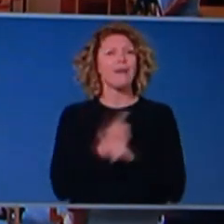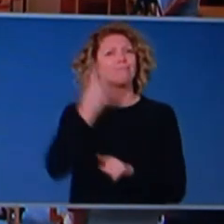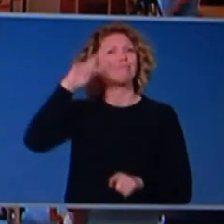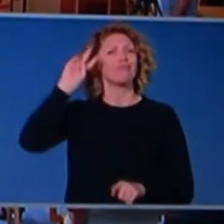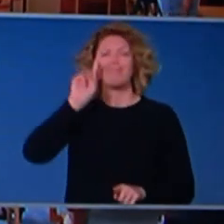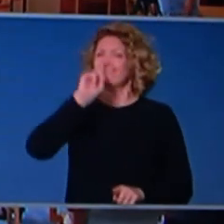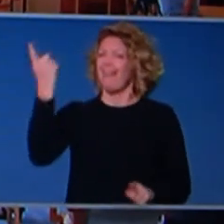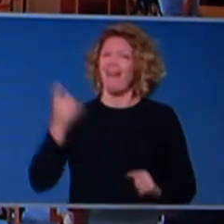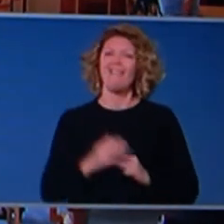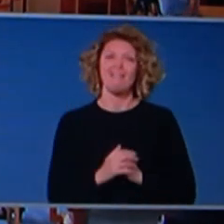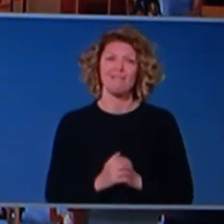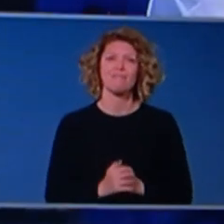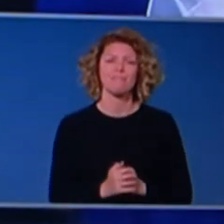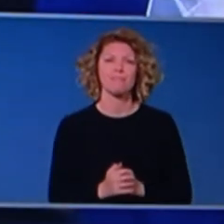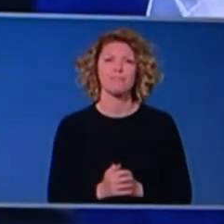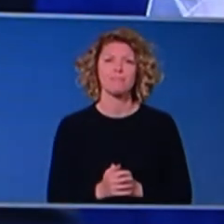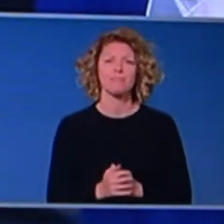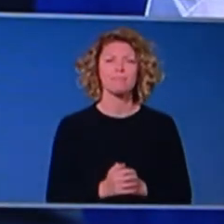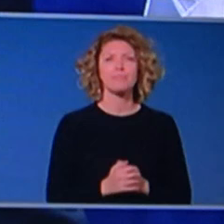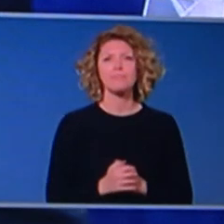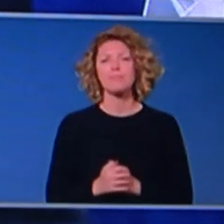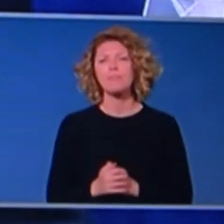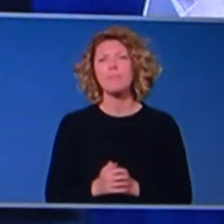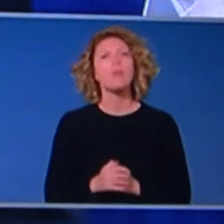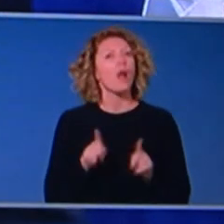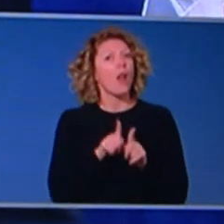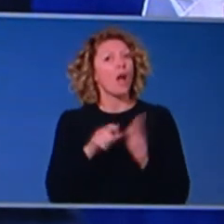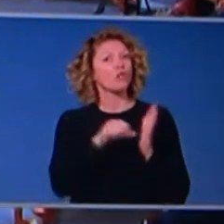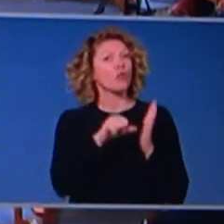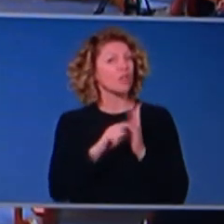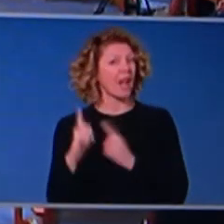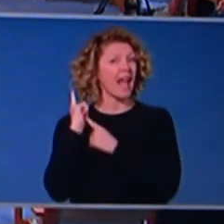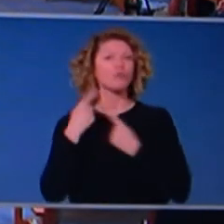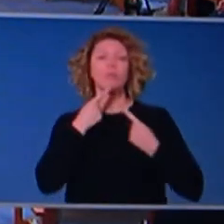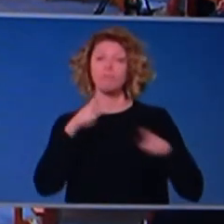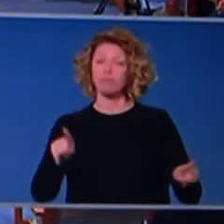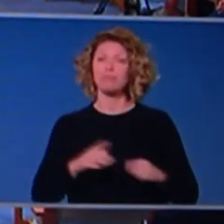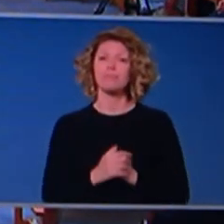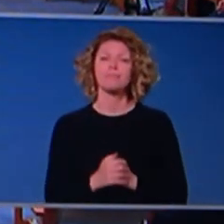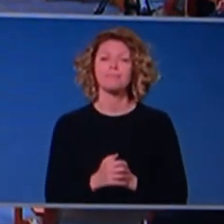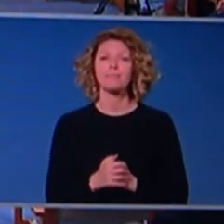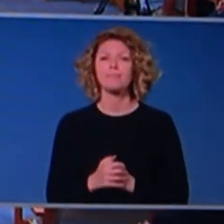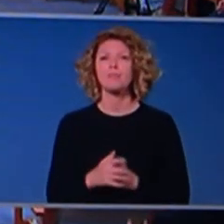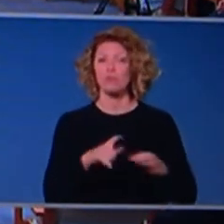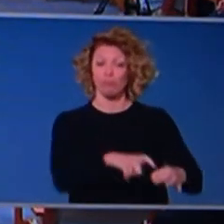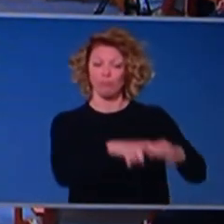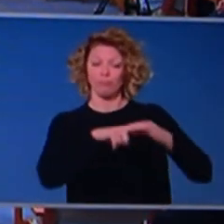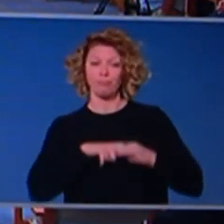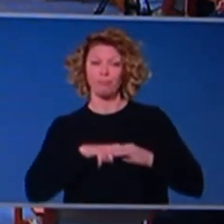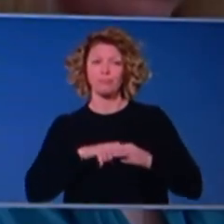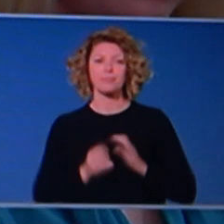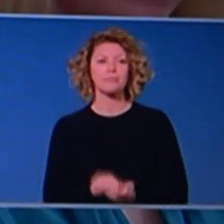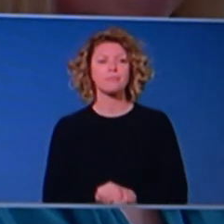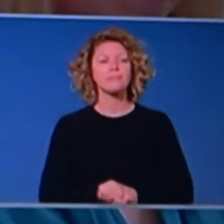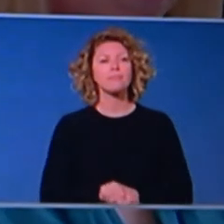Other than administrative changes like the ones the Treasurer announced last week. Prime Minister, firstly, if there's not a dramatic uptake in the app by next